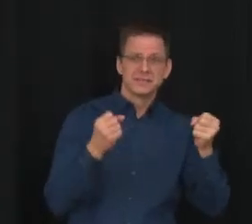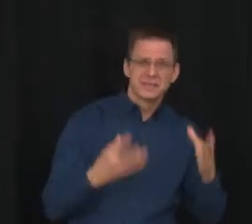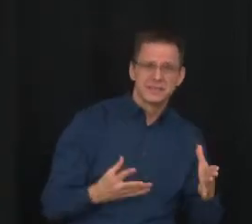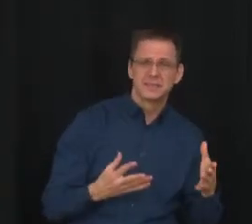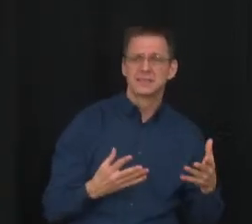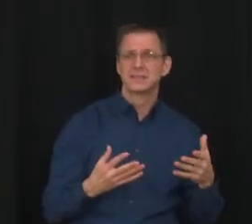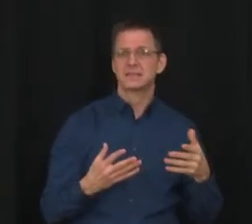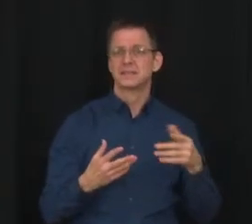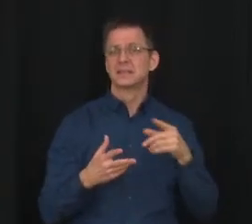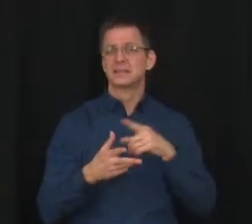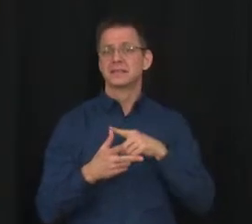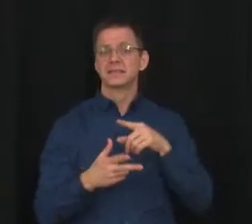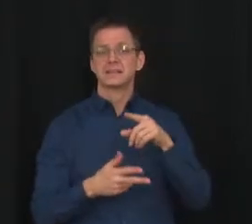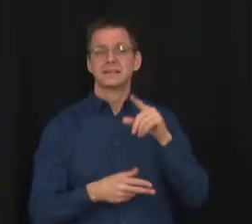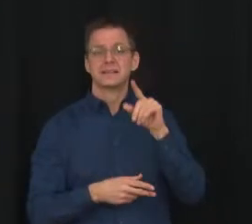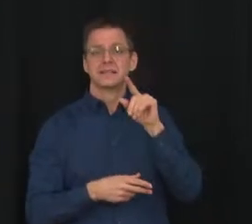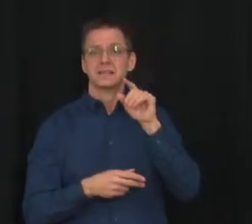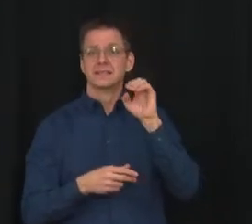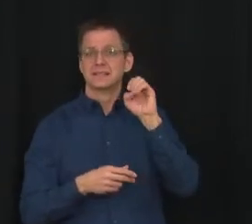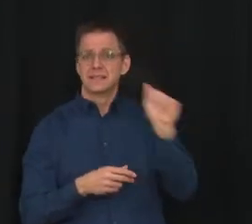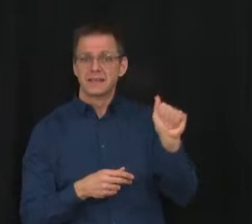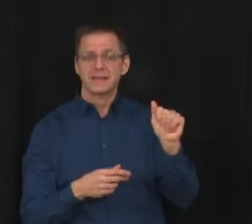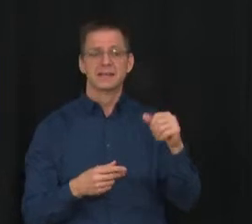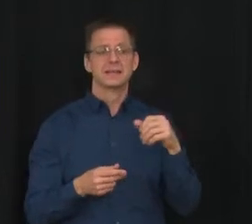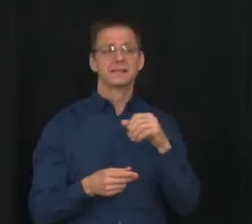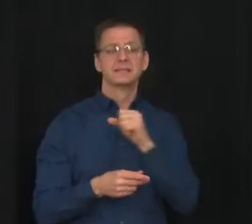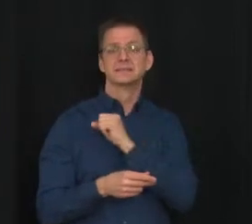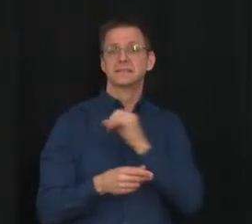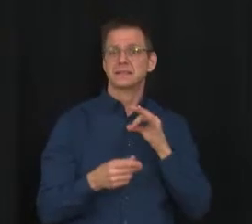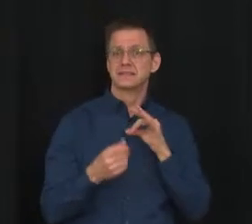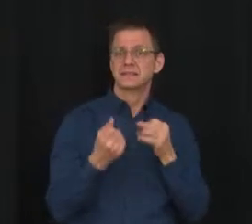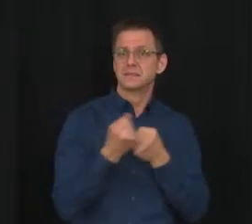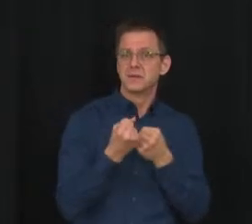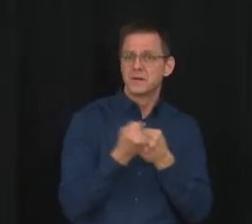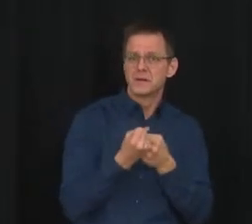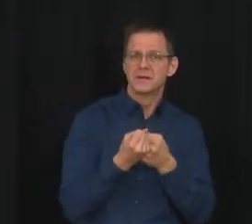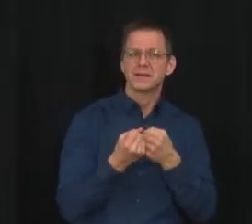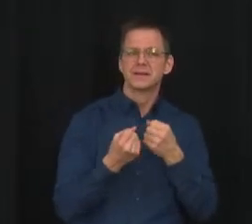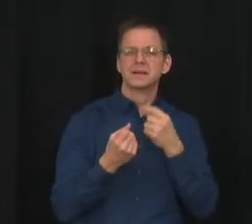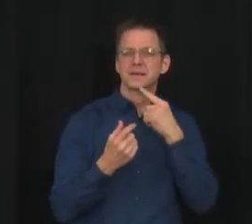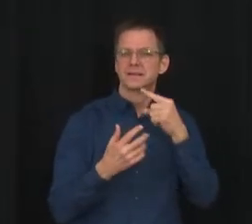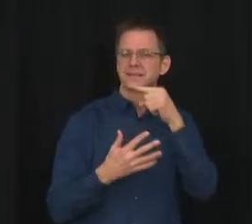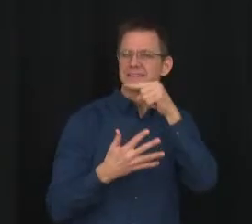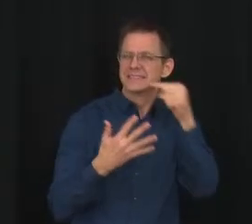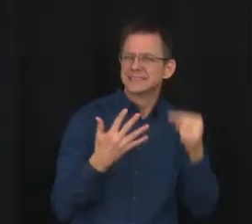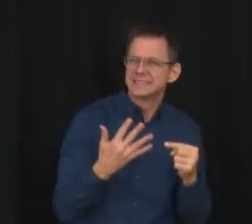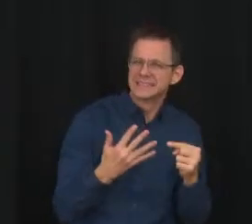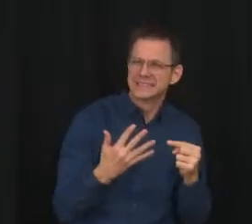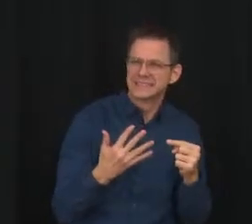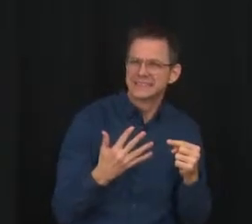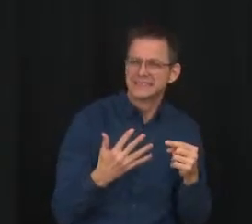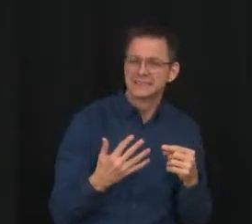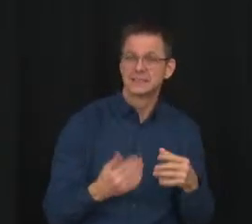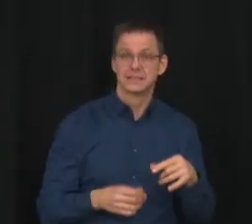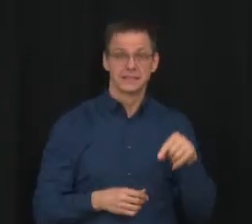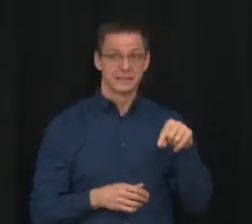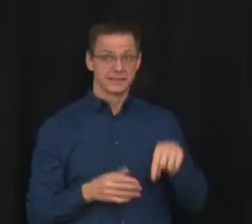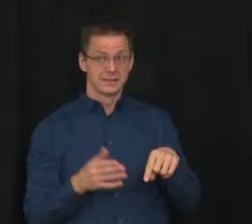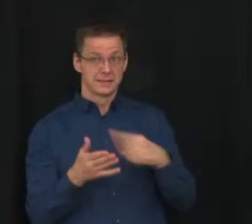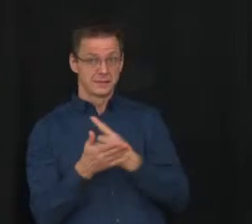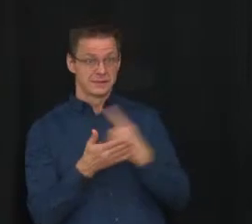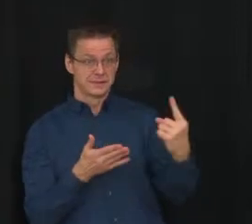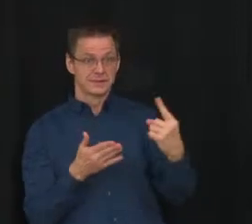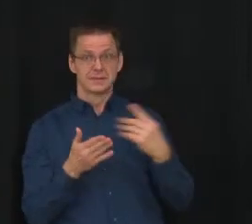staff and administration. Over the past several days, my team and I have continued to work closely with school